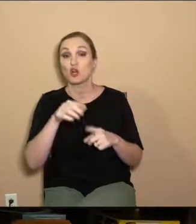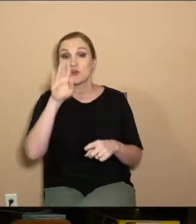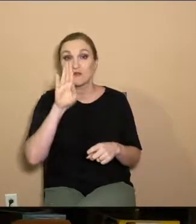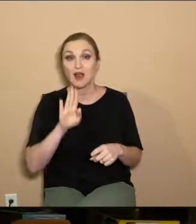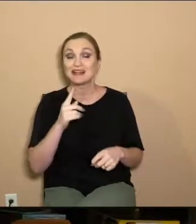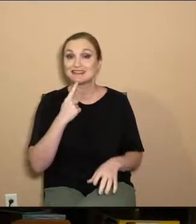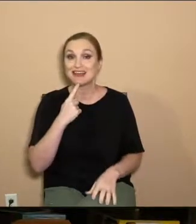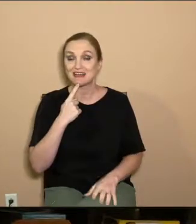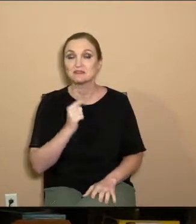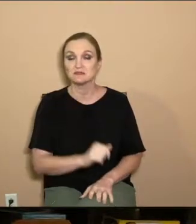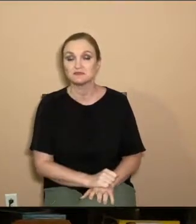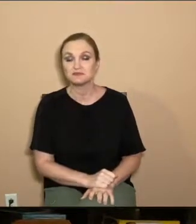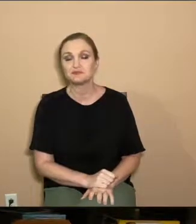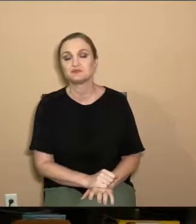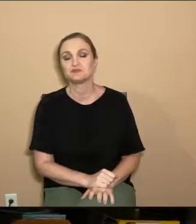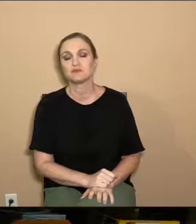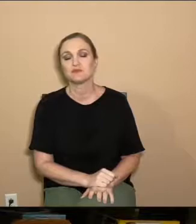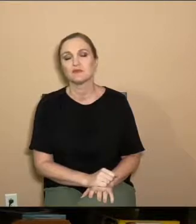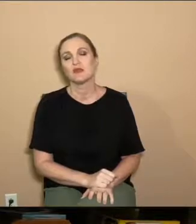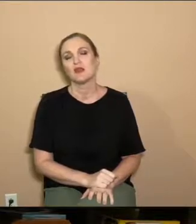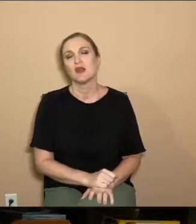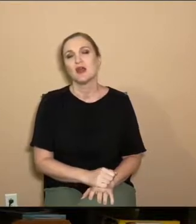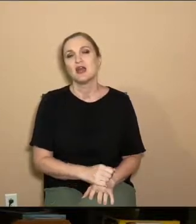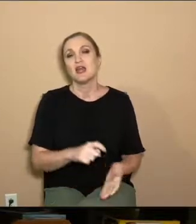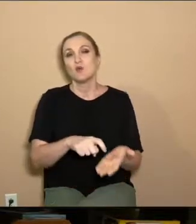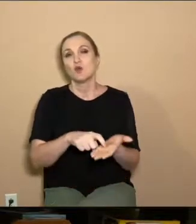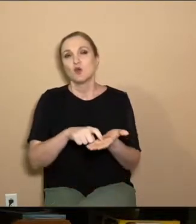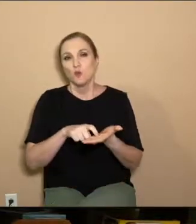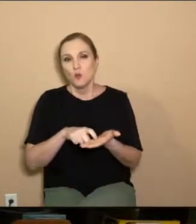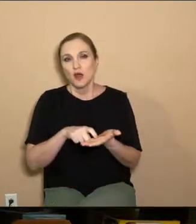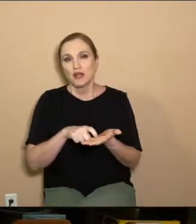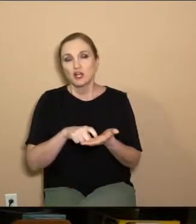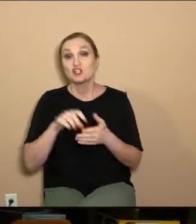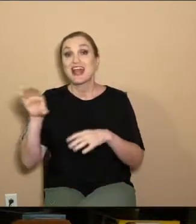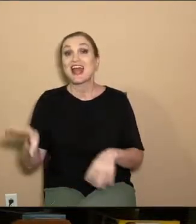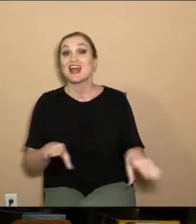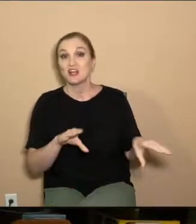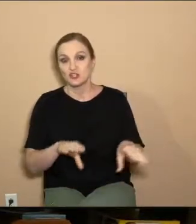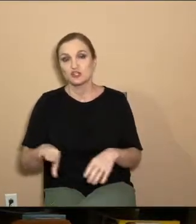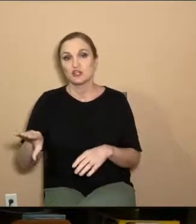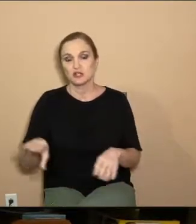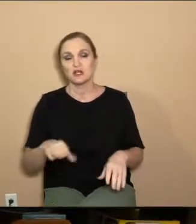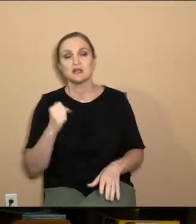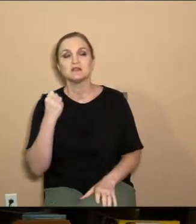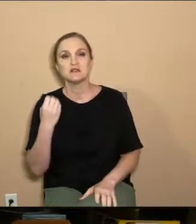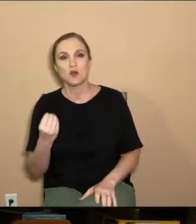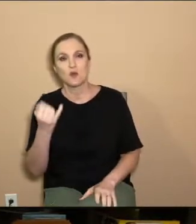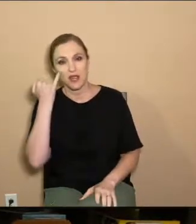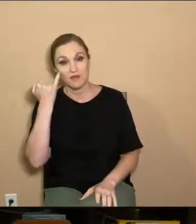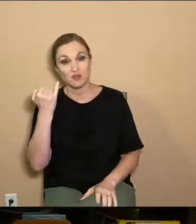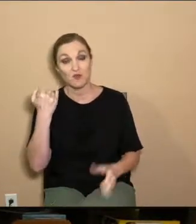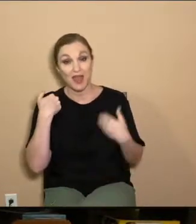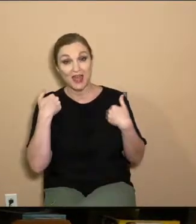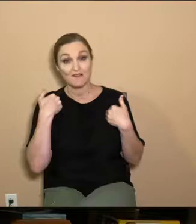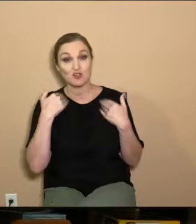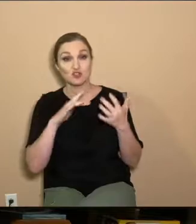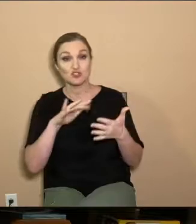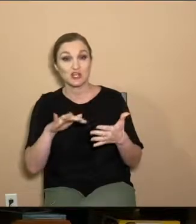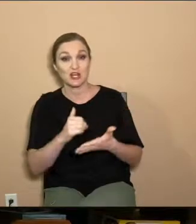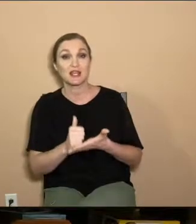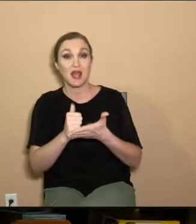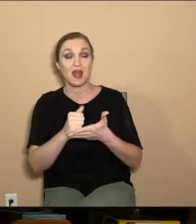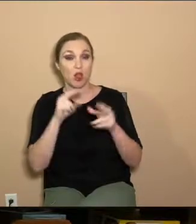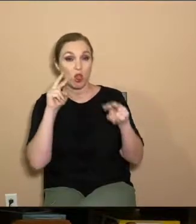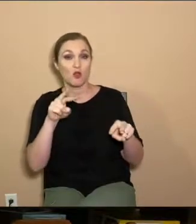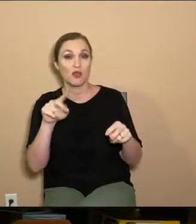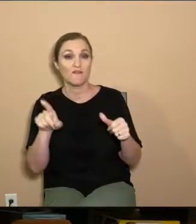practically, you know, that it requires action. And so if you've got a study guide, if you look on